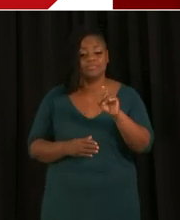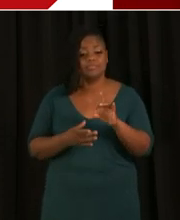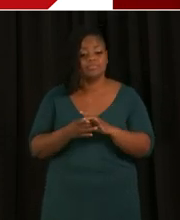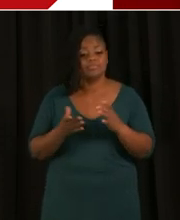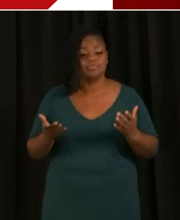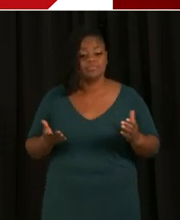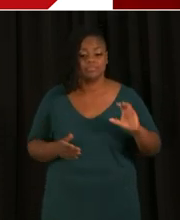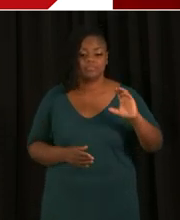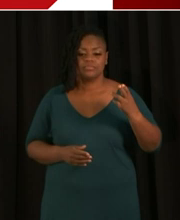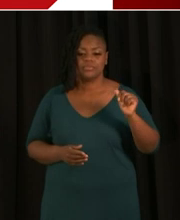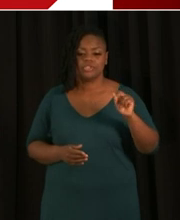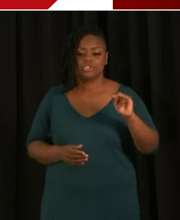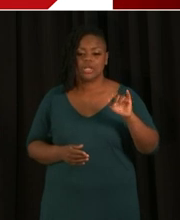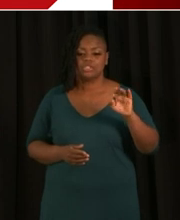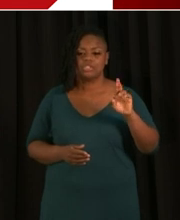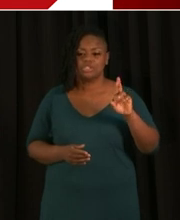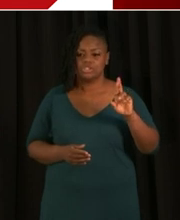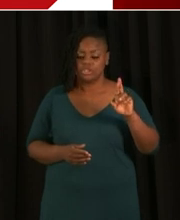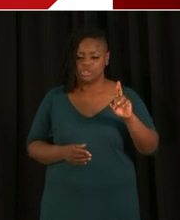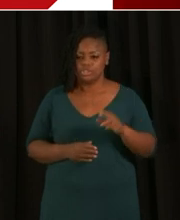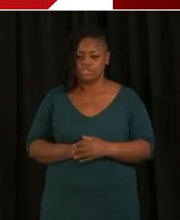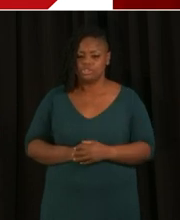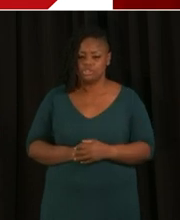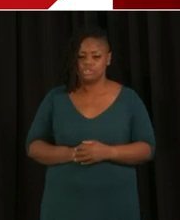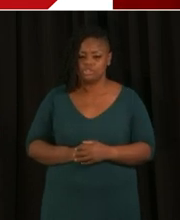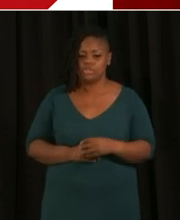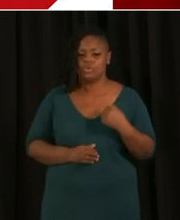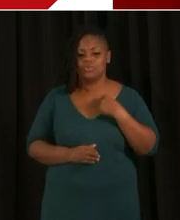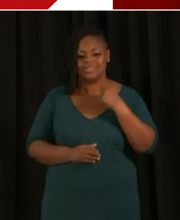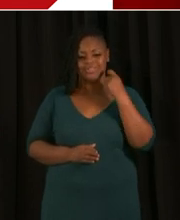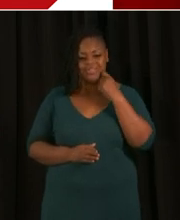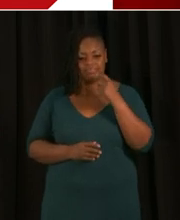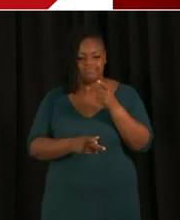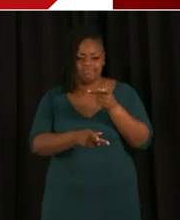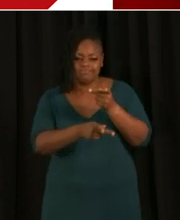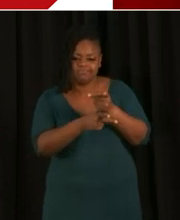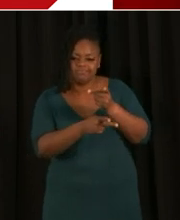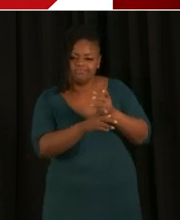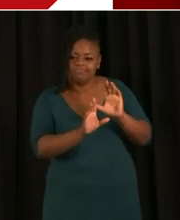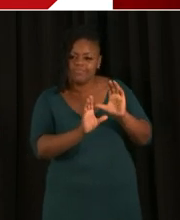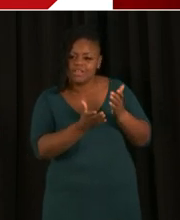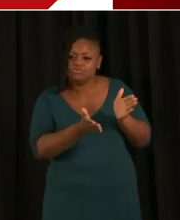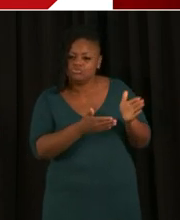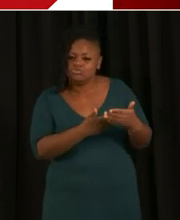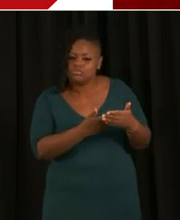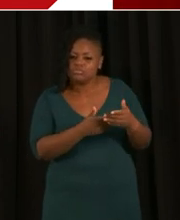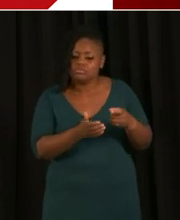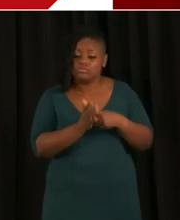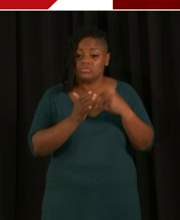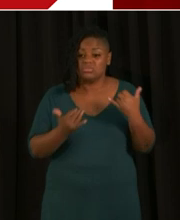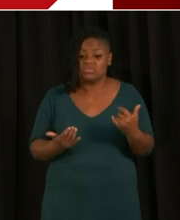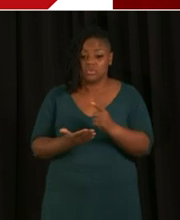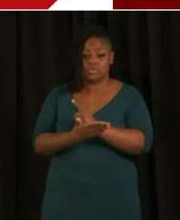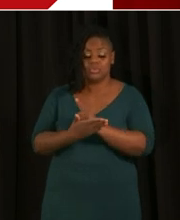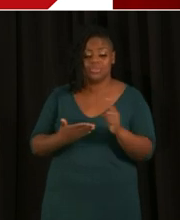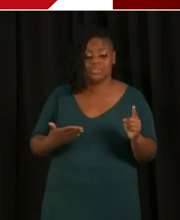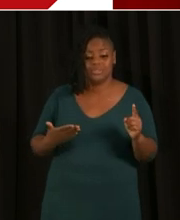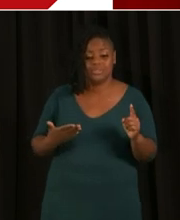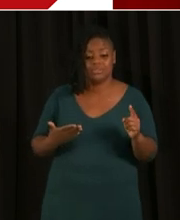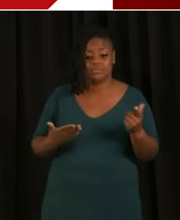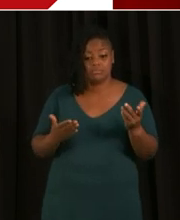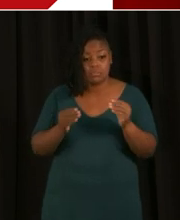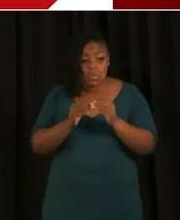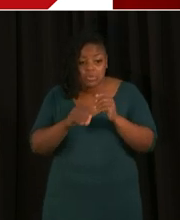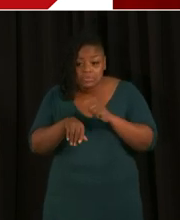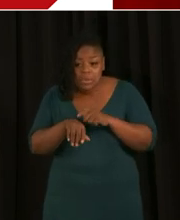Know that some additional care classrooms came online this week and just wondering if there will be the timeline for additional care classrooms to begin?